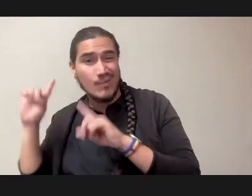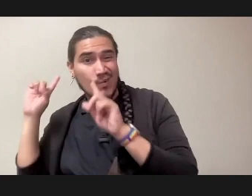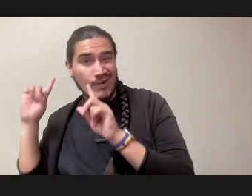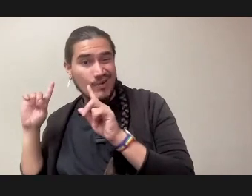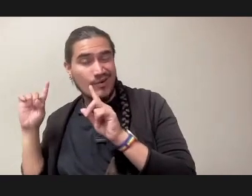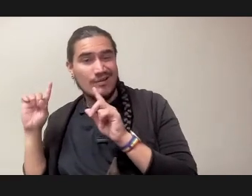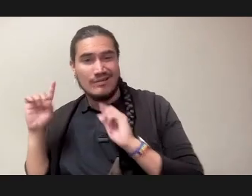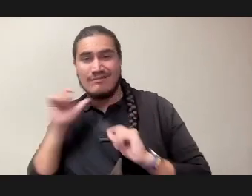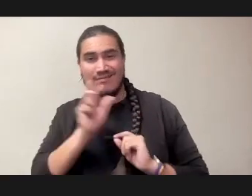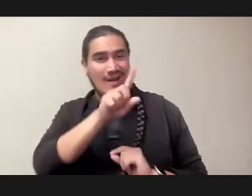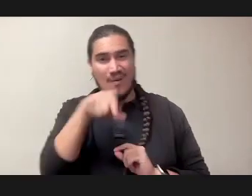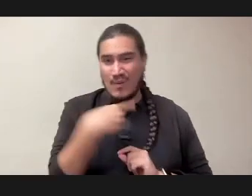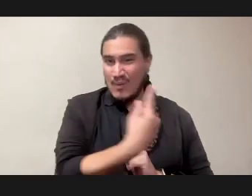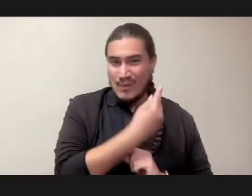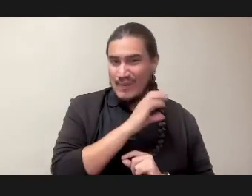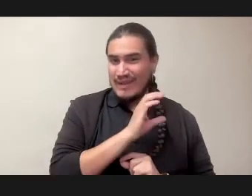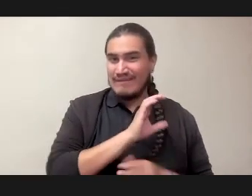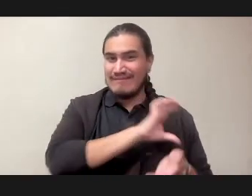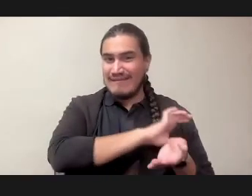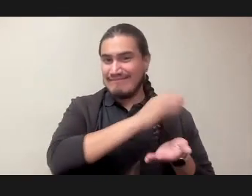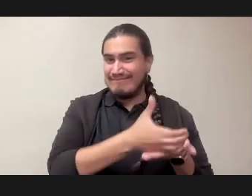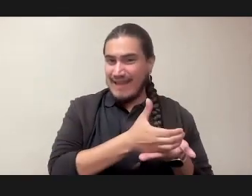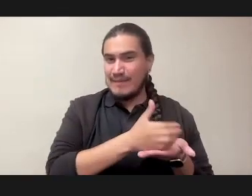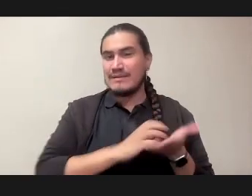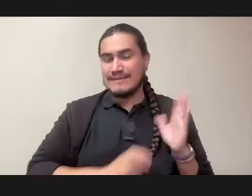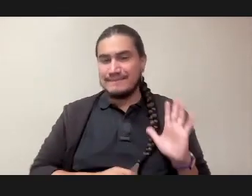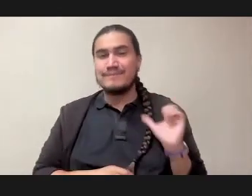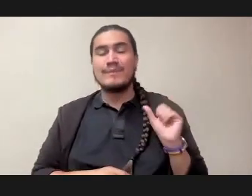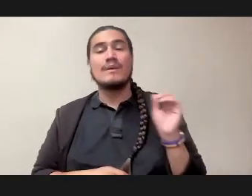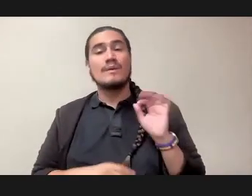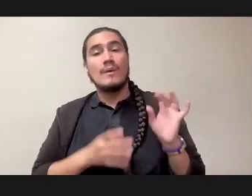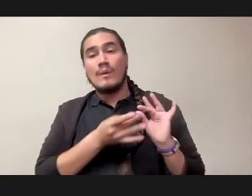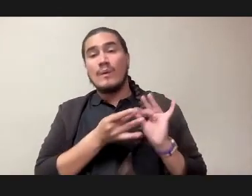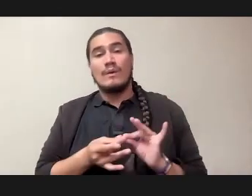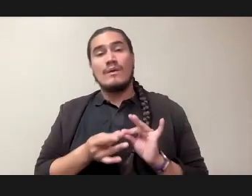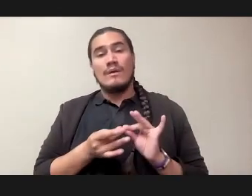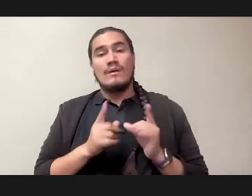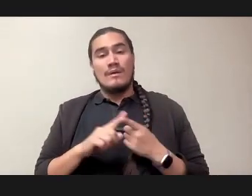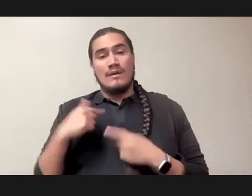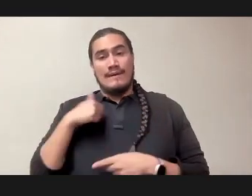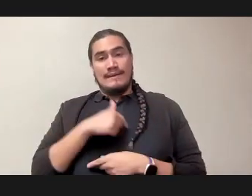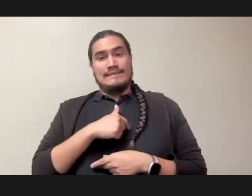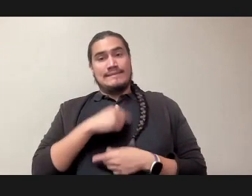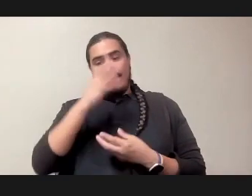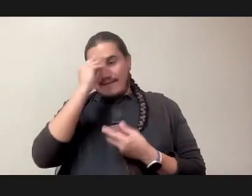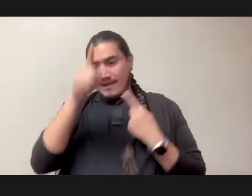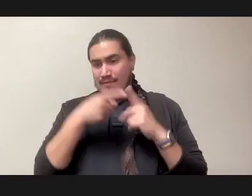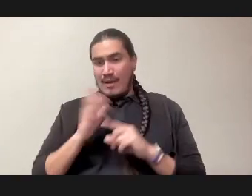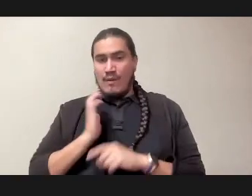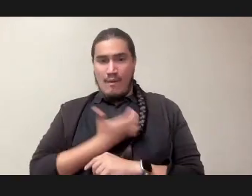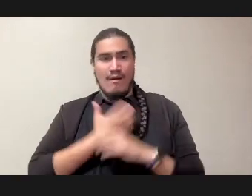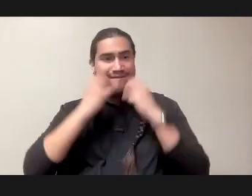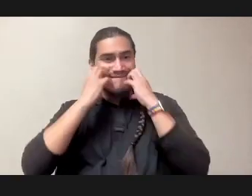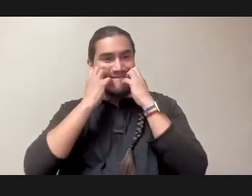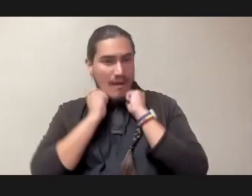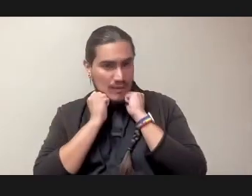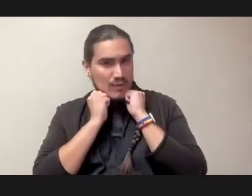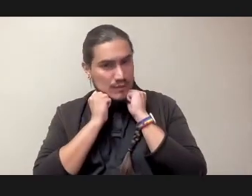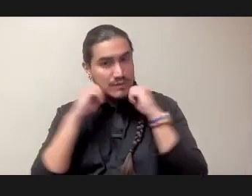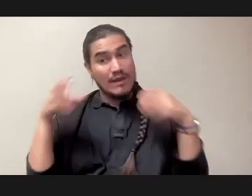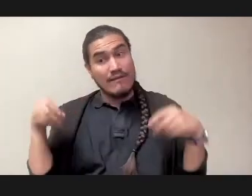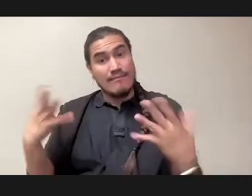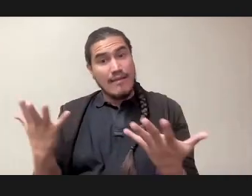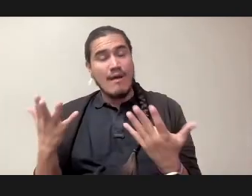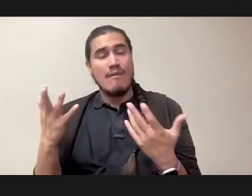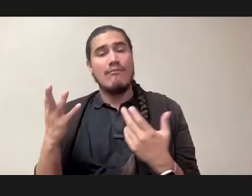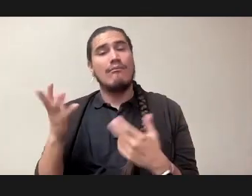getting back to our respective values, giving people time and space, understanding that